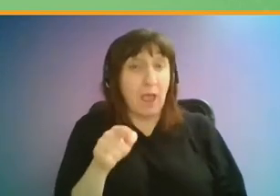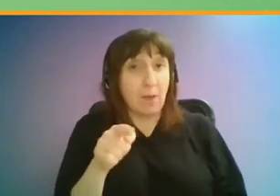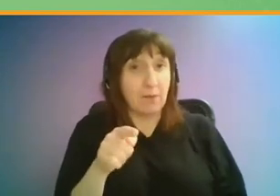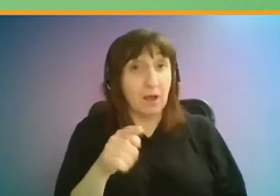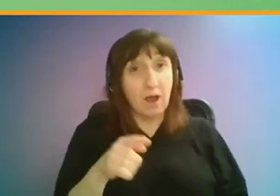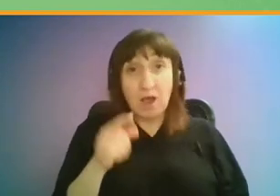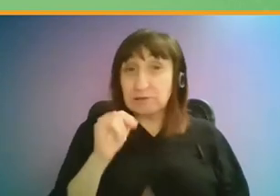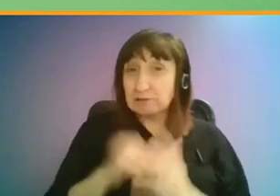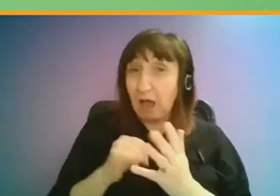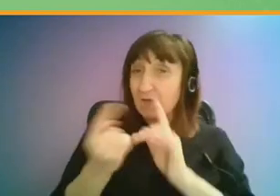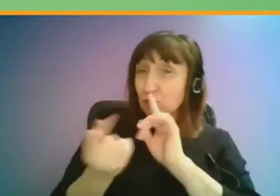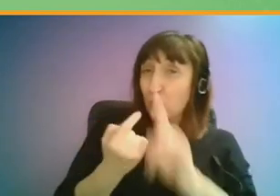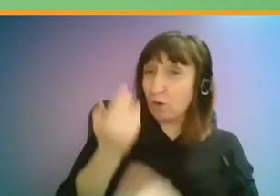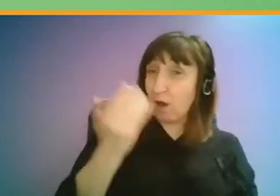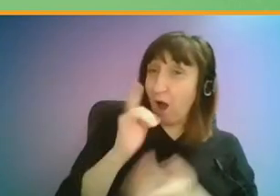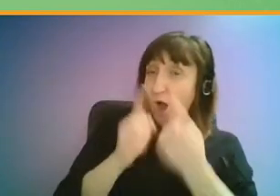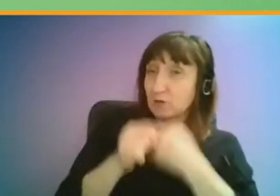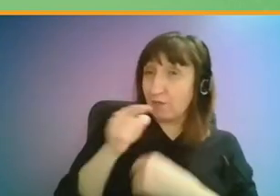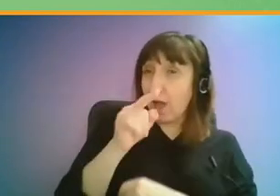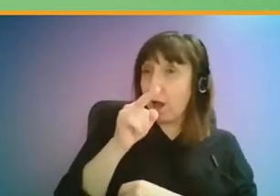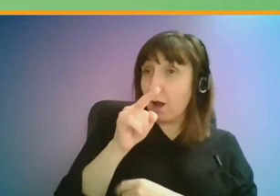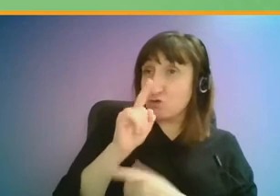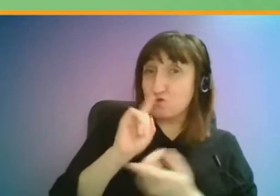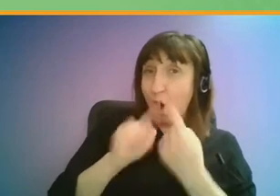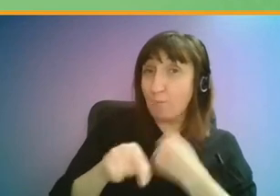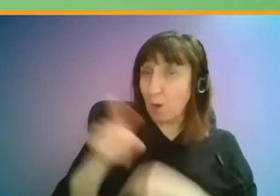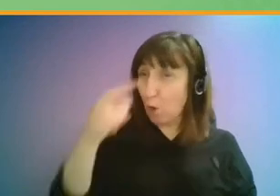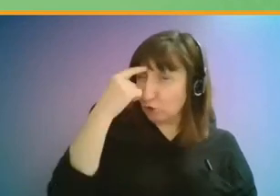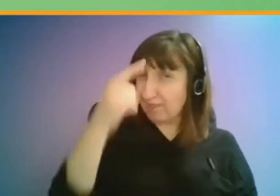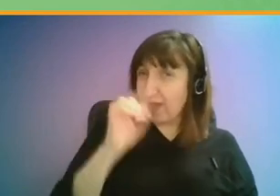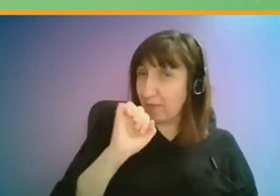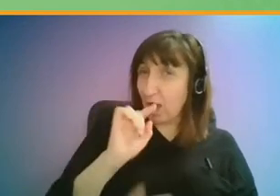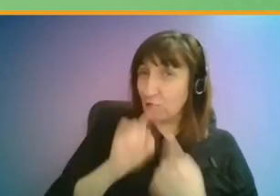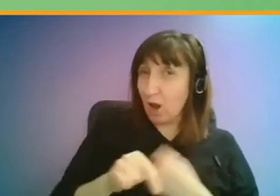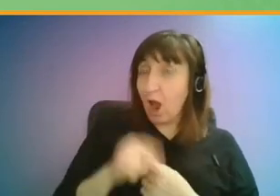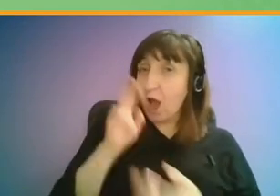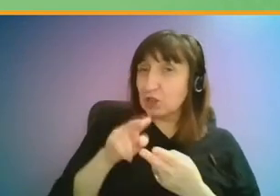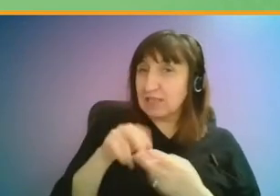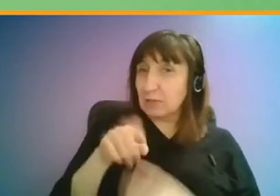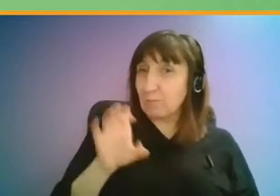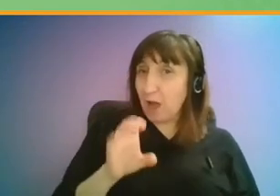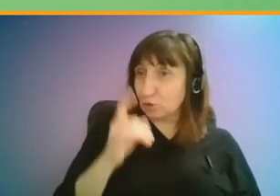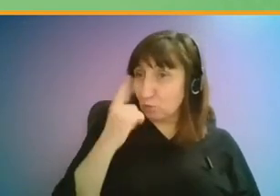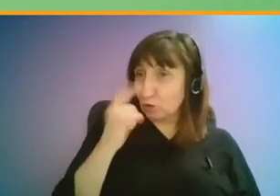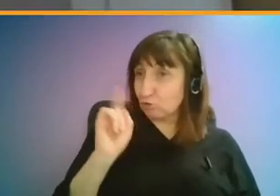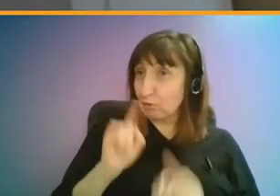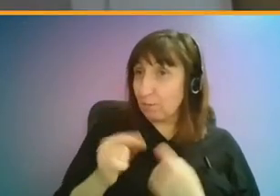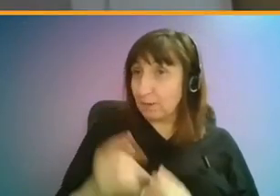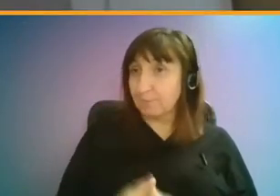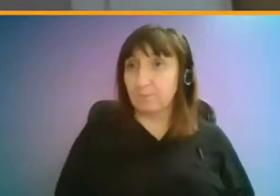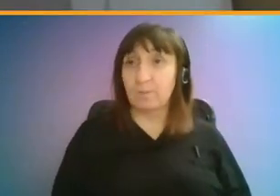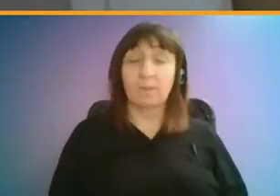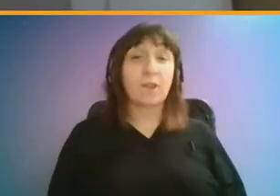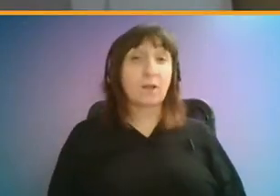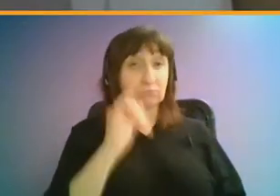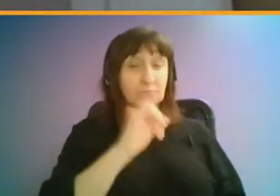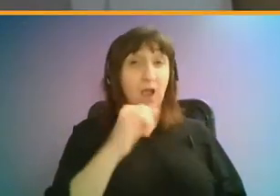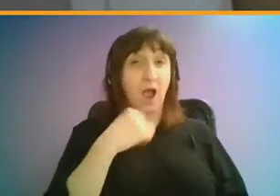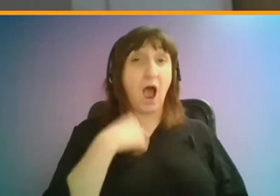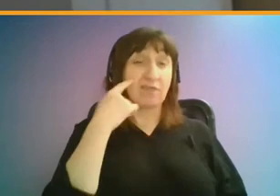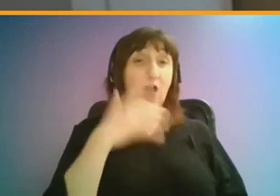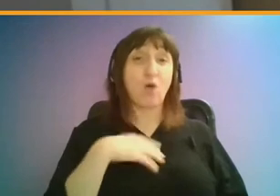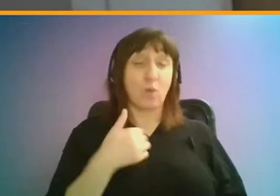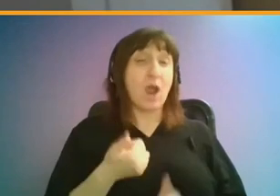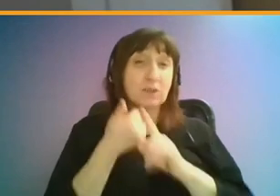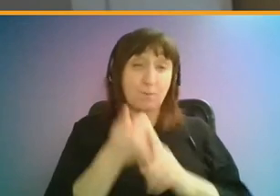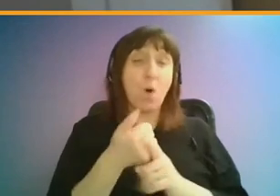Safir, did you want to have a go at answering, you know, what do you think about concessionary passes? Yeah, no, I think we support